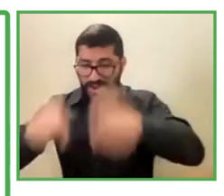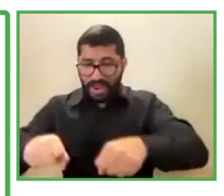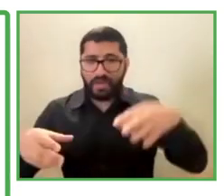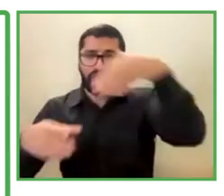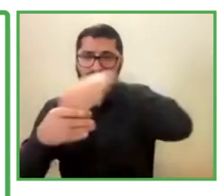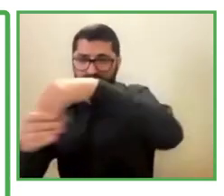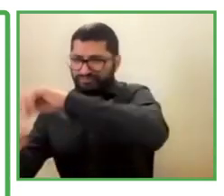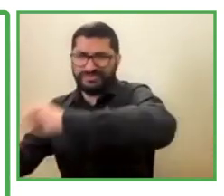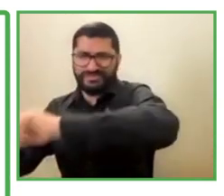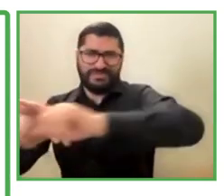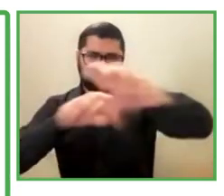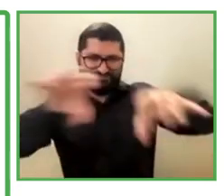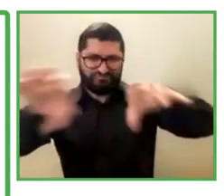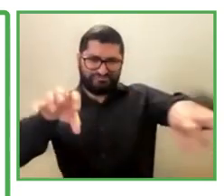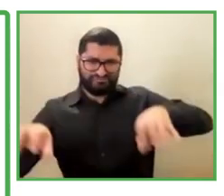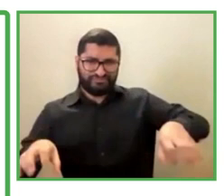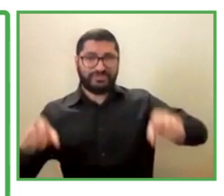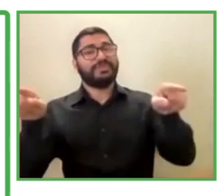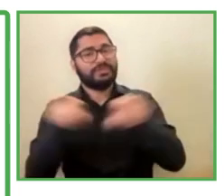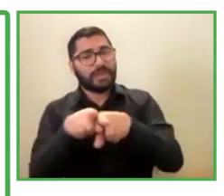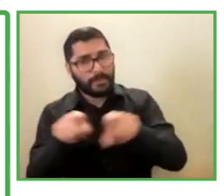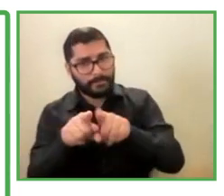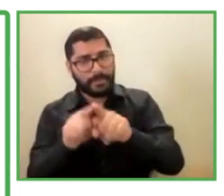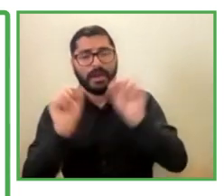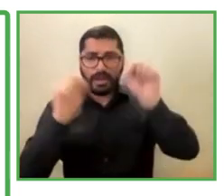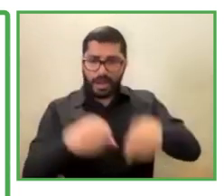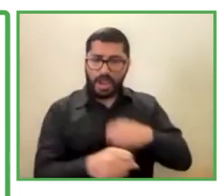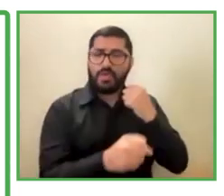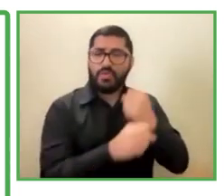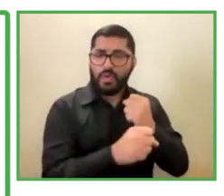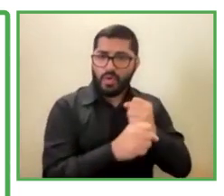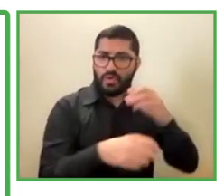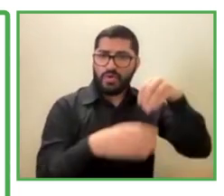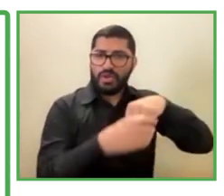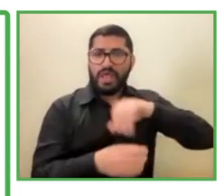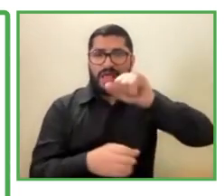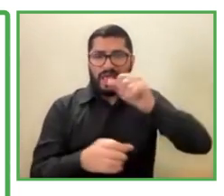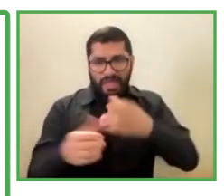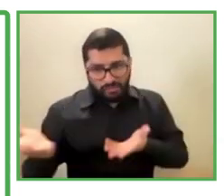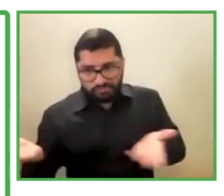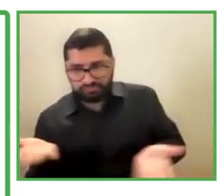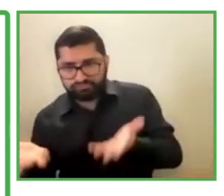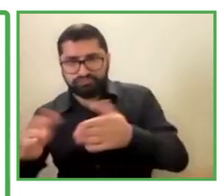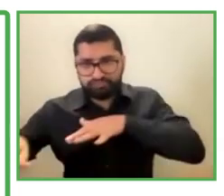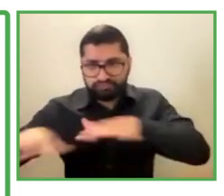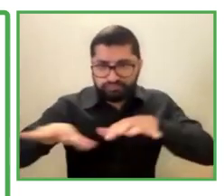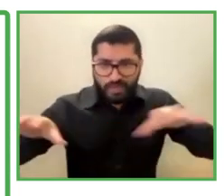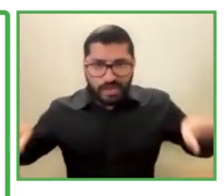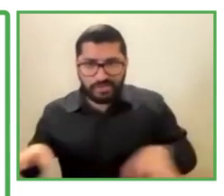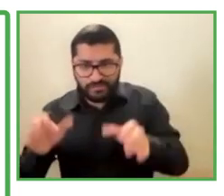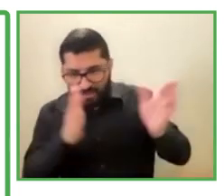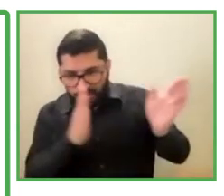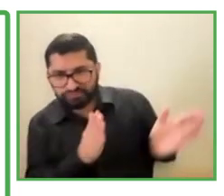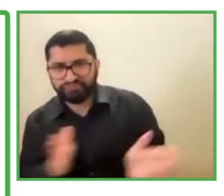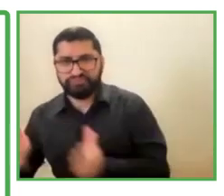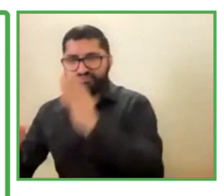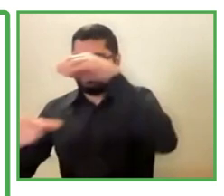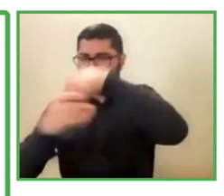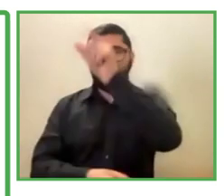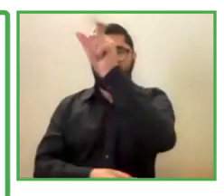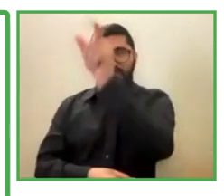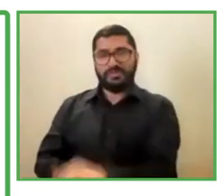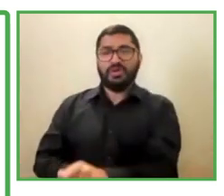installations. We also work on the action axles in the support for caregivers. So we